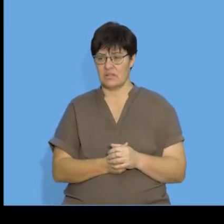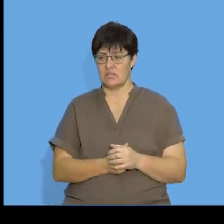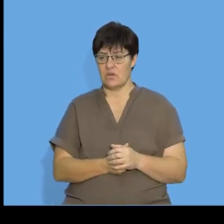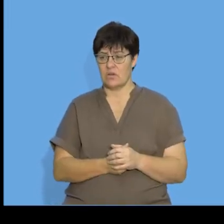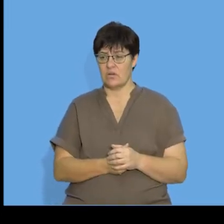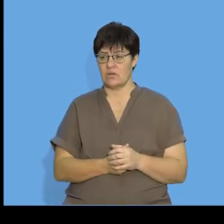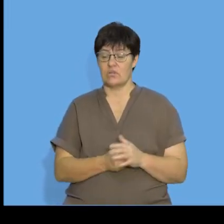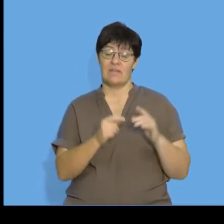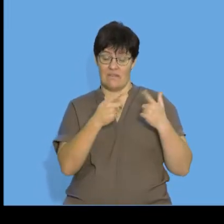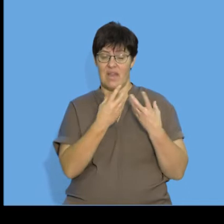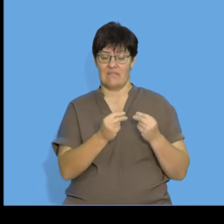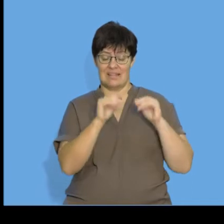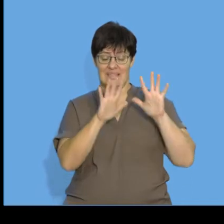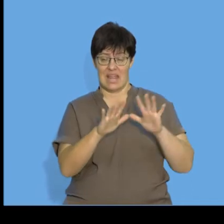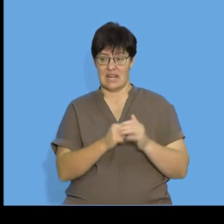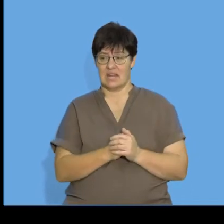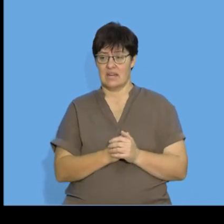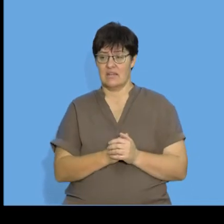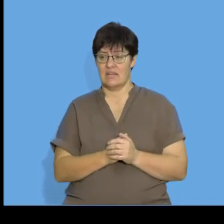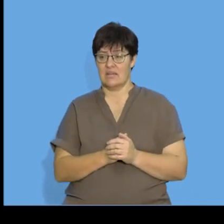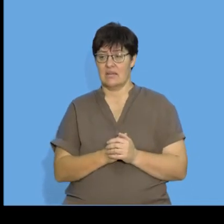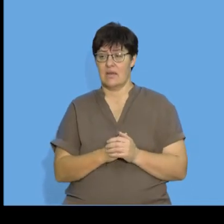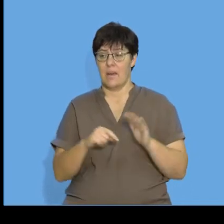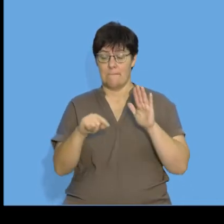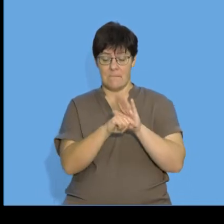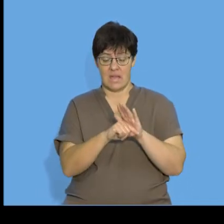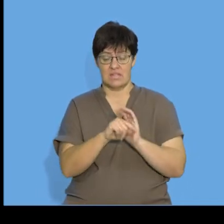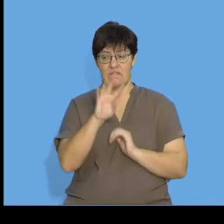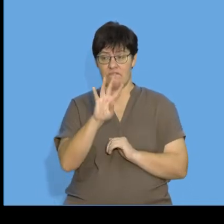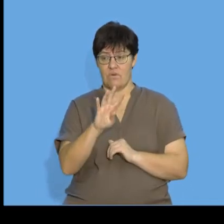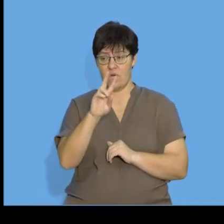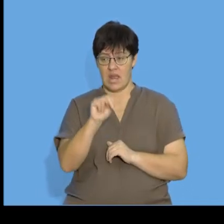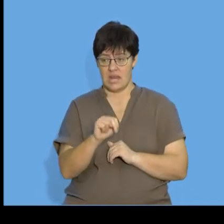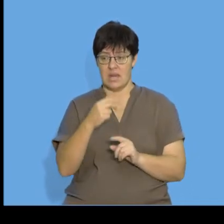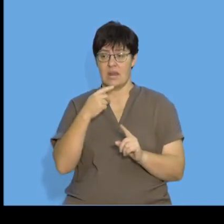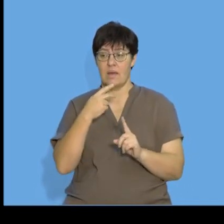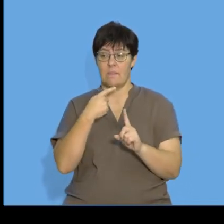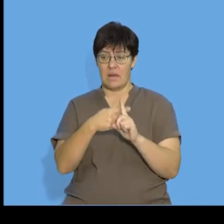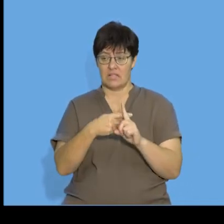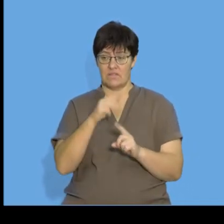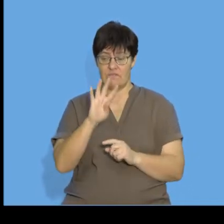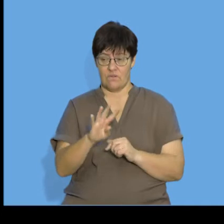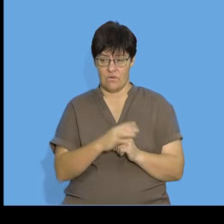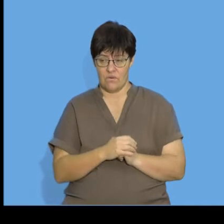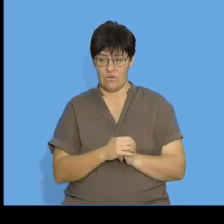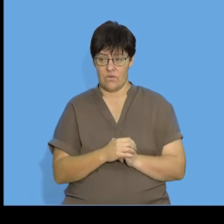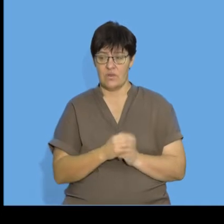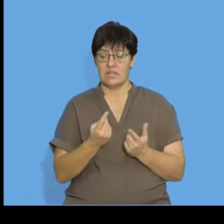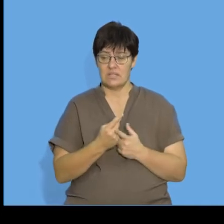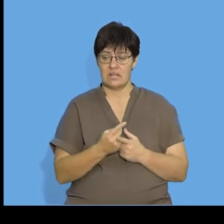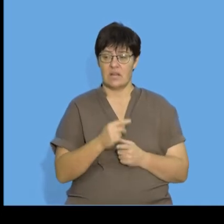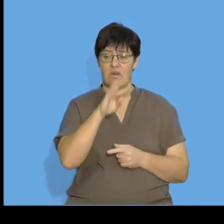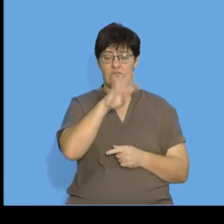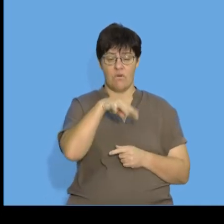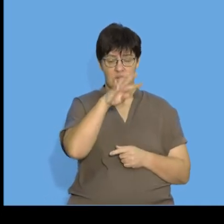have 10 minus four n plus four. So, it's going to be equal to 14